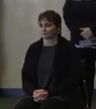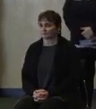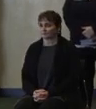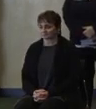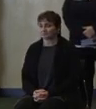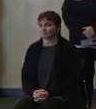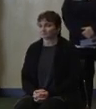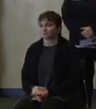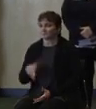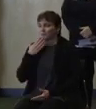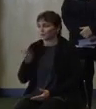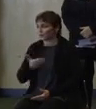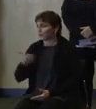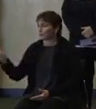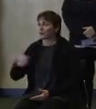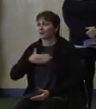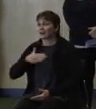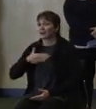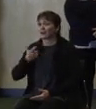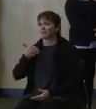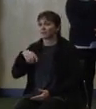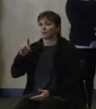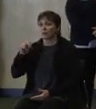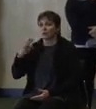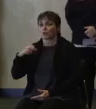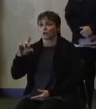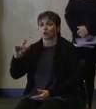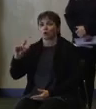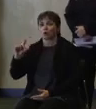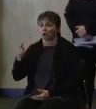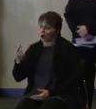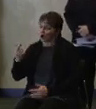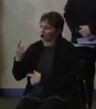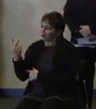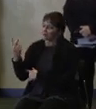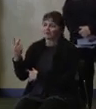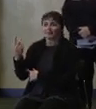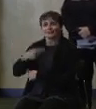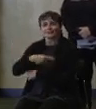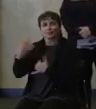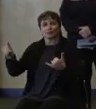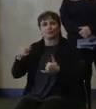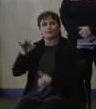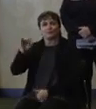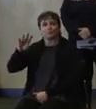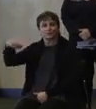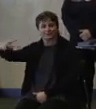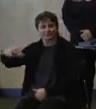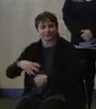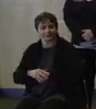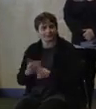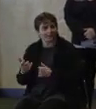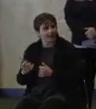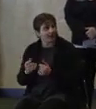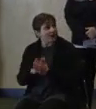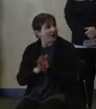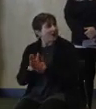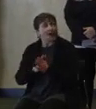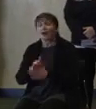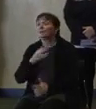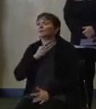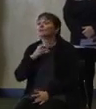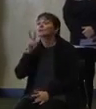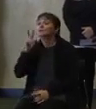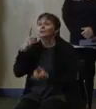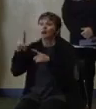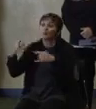Good morning and happy Groundhog Day to each of you. I'm anxious to see what Essex Ed's prediction is today at the Turtle Back